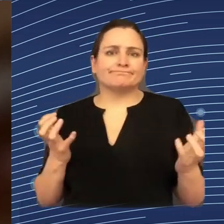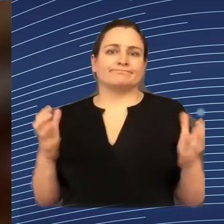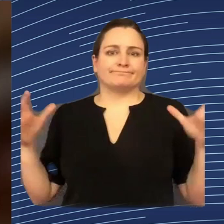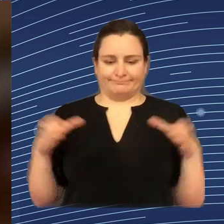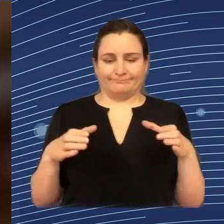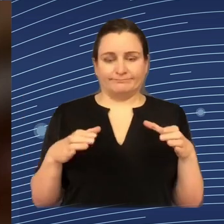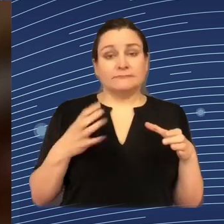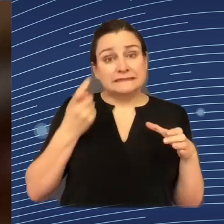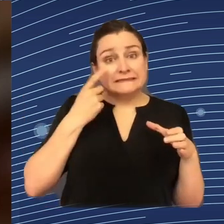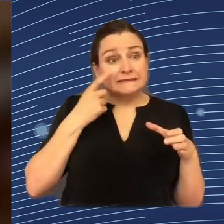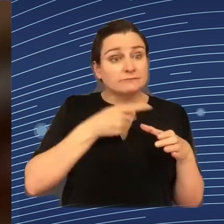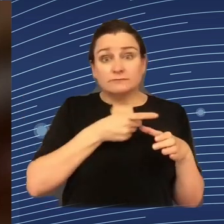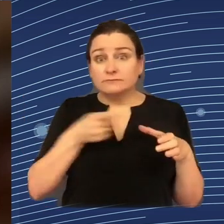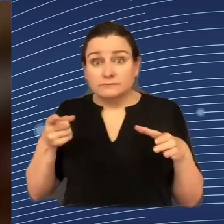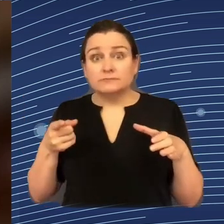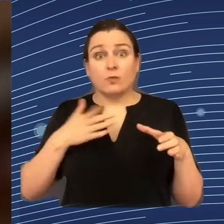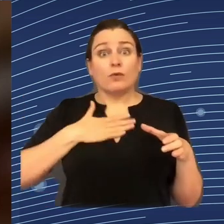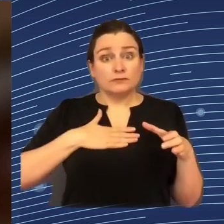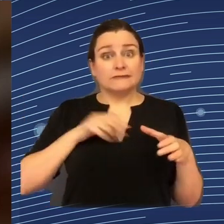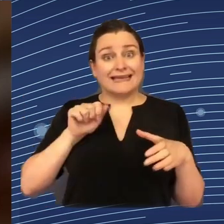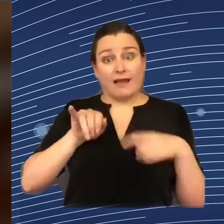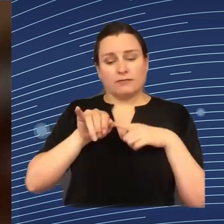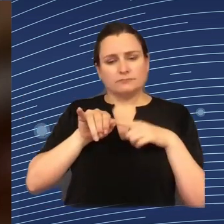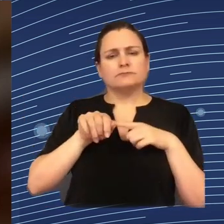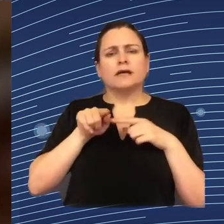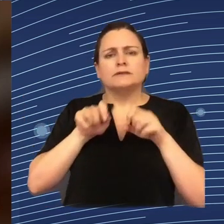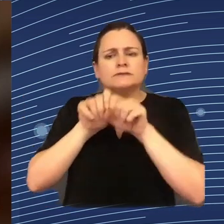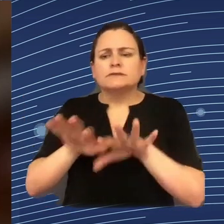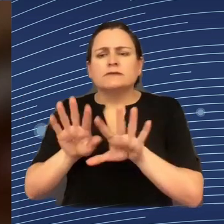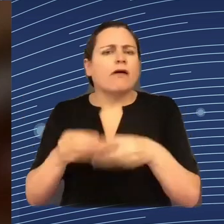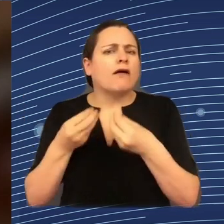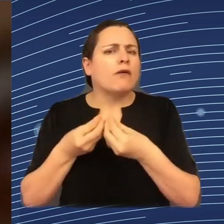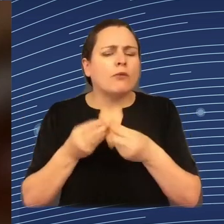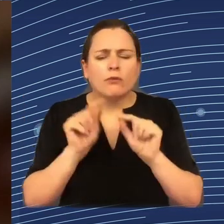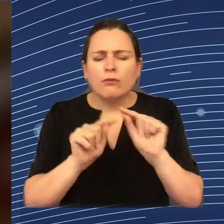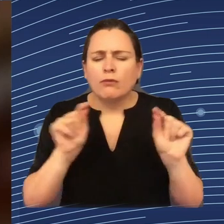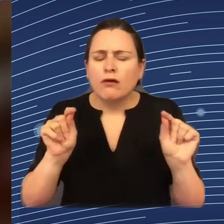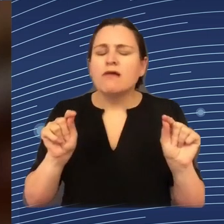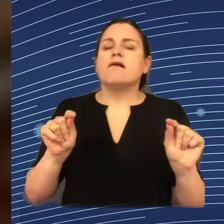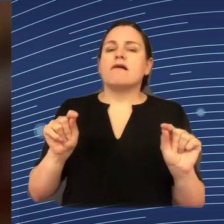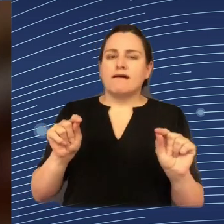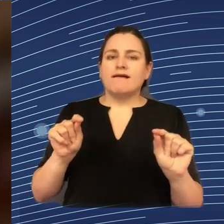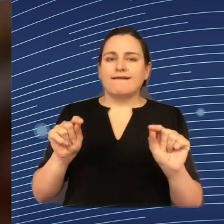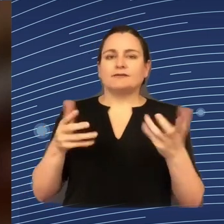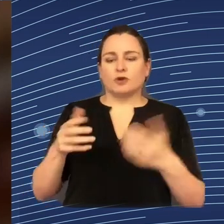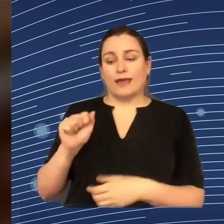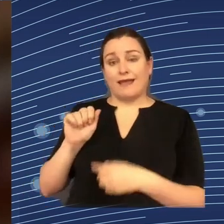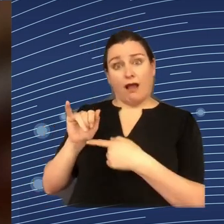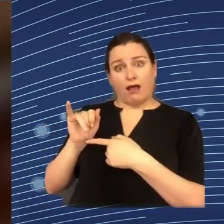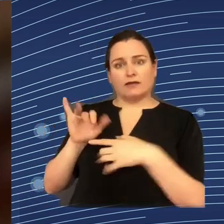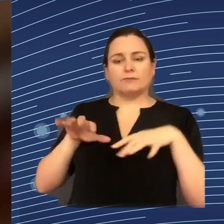need to consider within that context all the stakeholders that are in any way targeted by the automated systems.